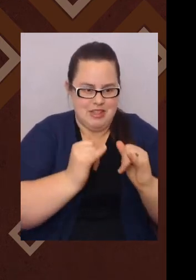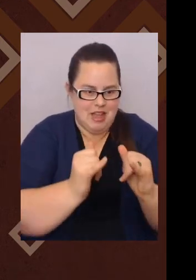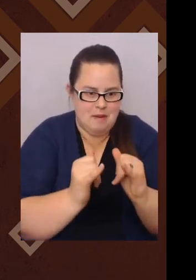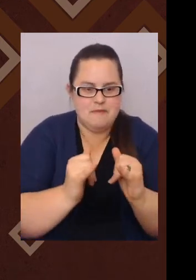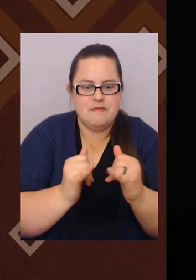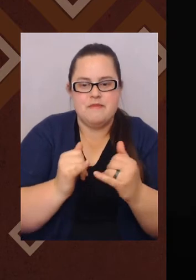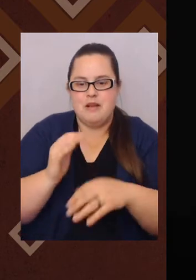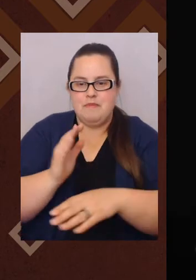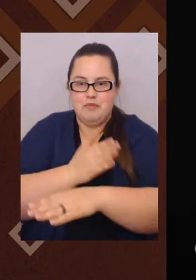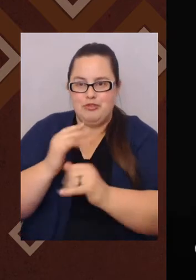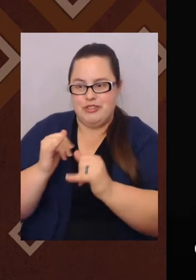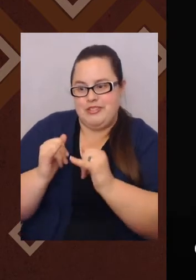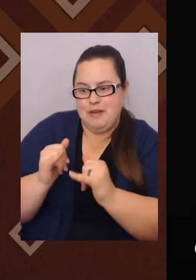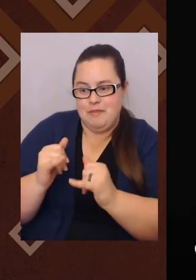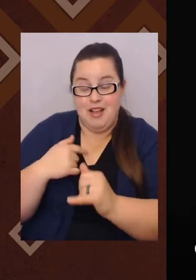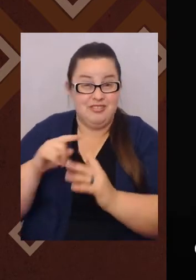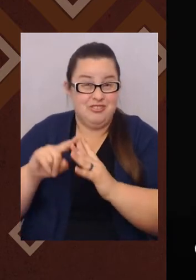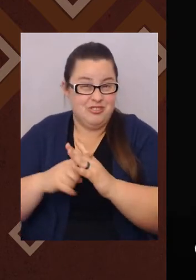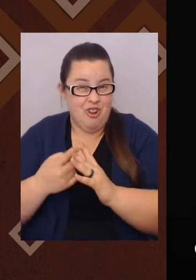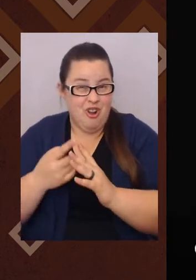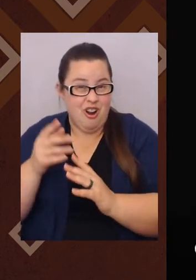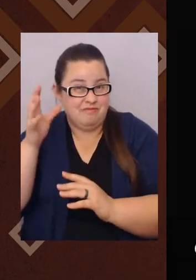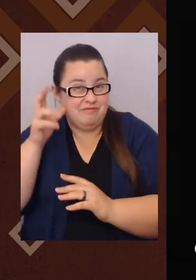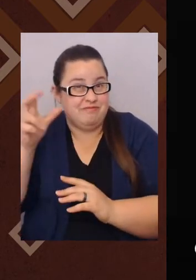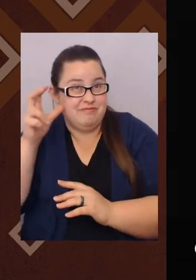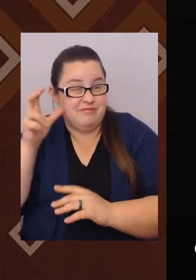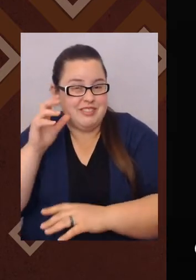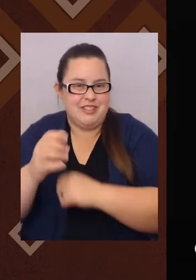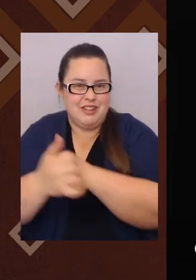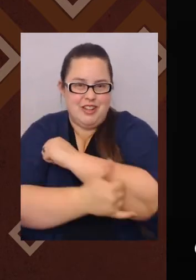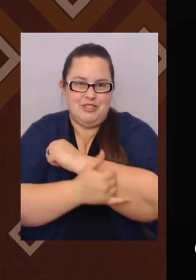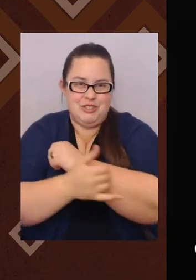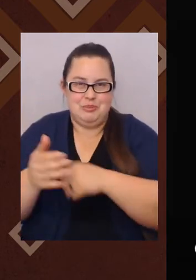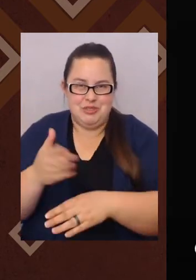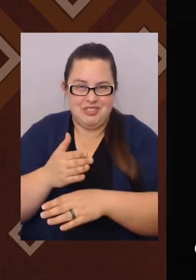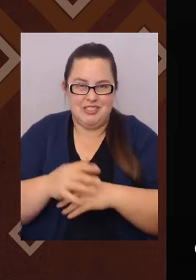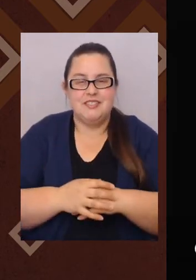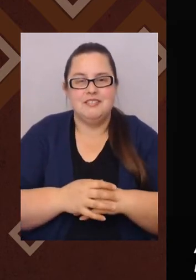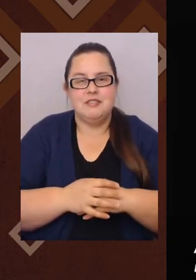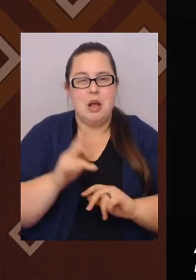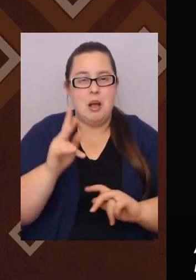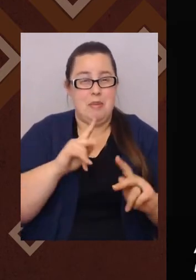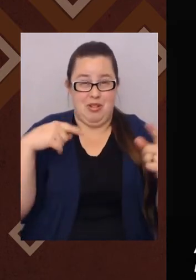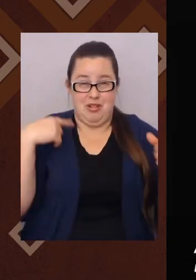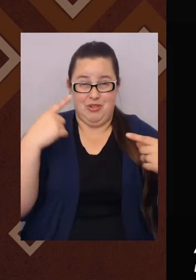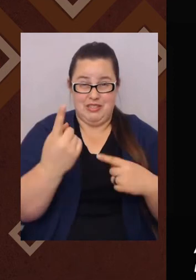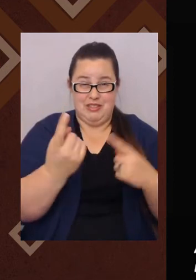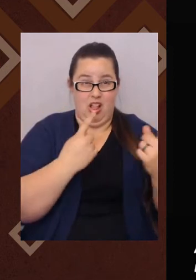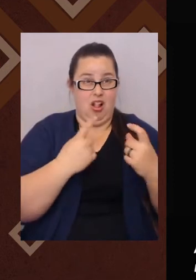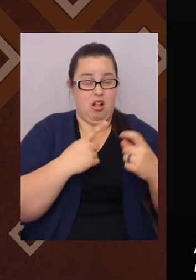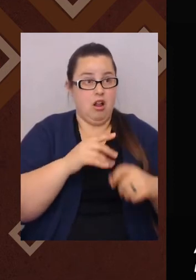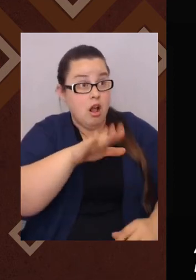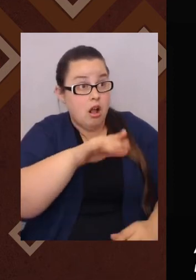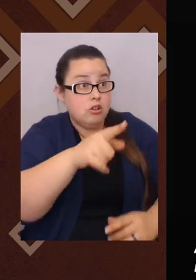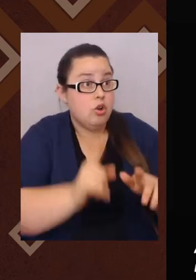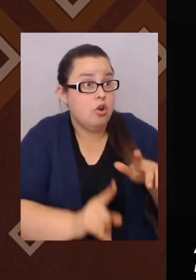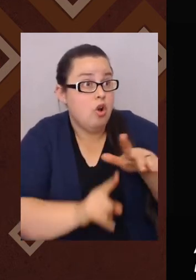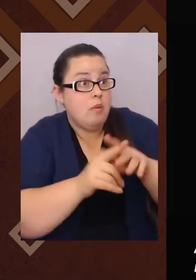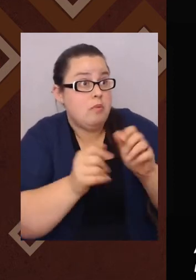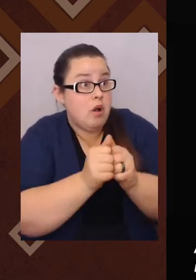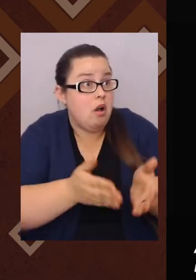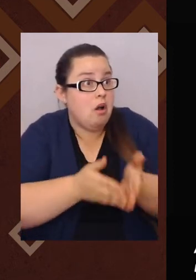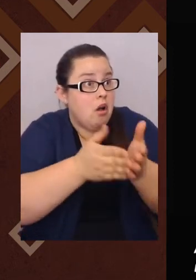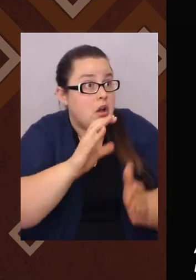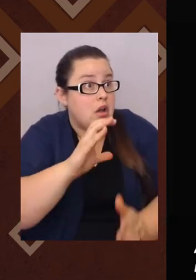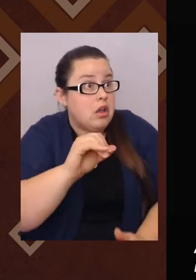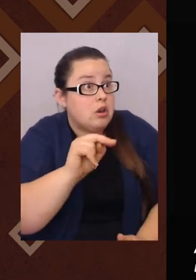I started listening to country music. I think the Latino identity is pretty confusing to me because oftentimes I find